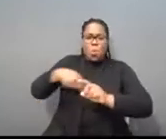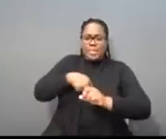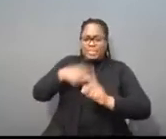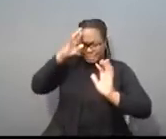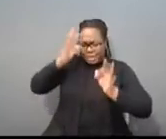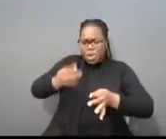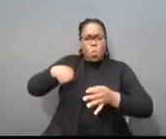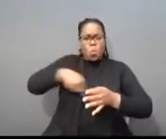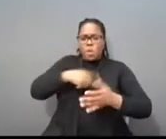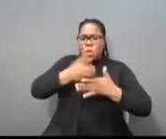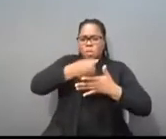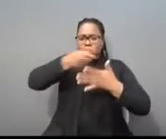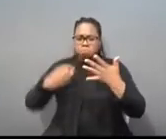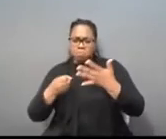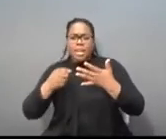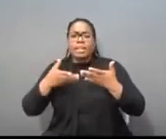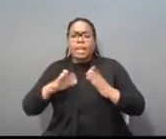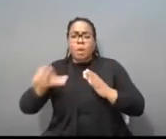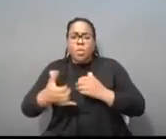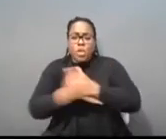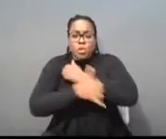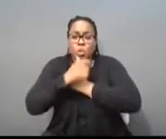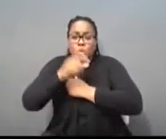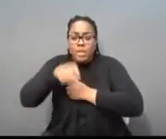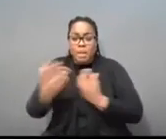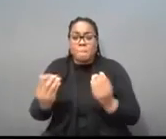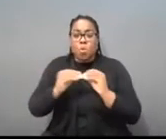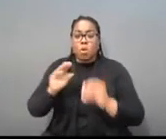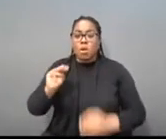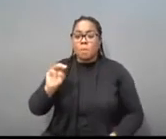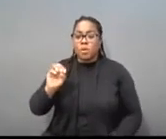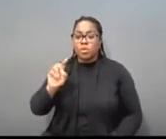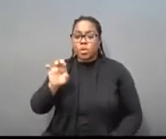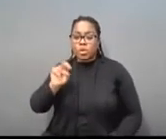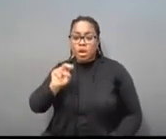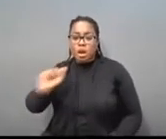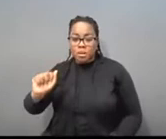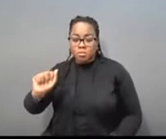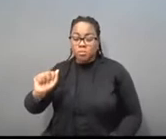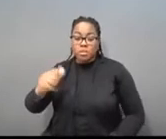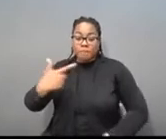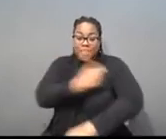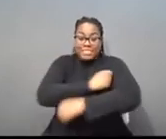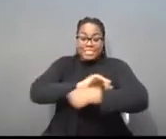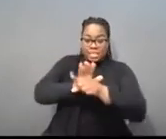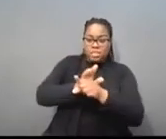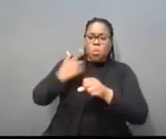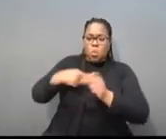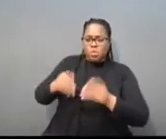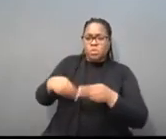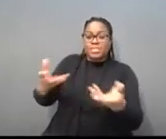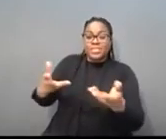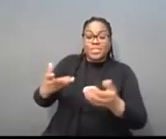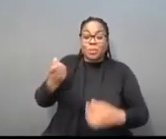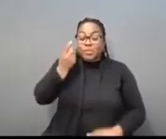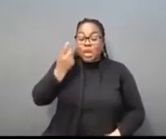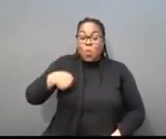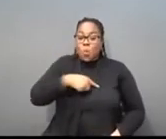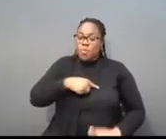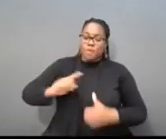In addition, this week, we announced that we will be the first nation to donate tens of millions of vaccines